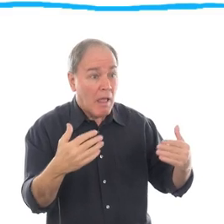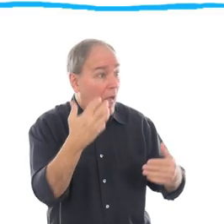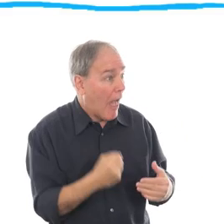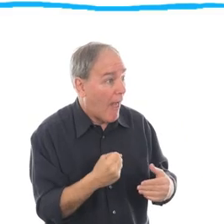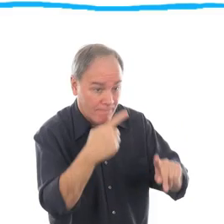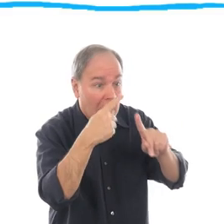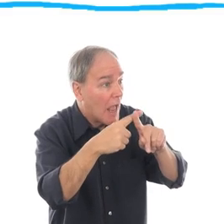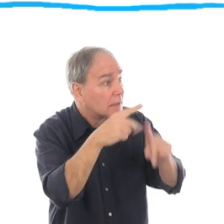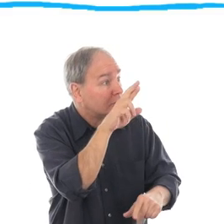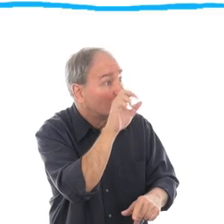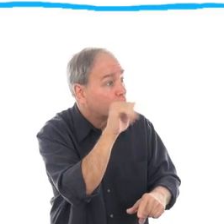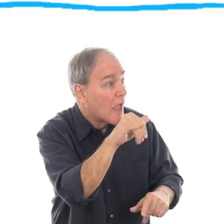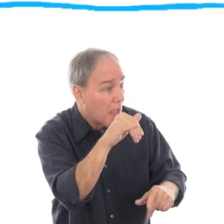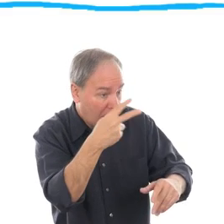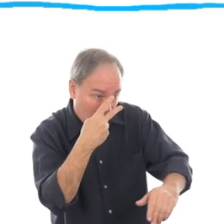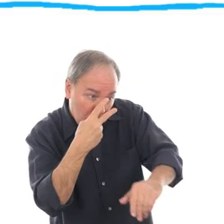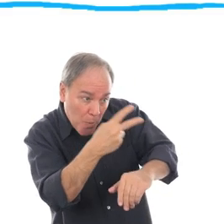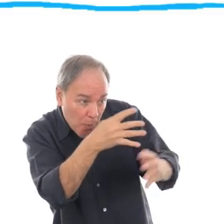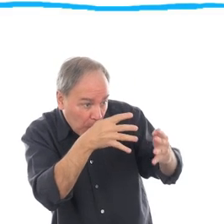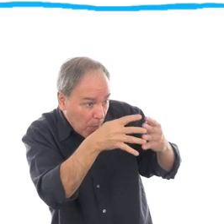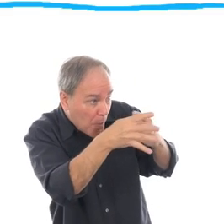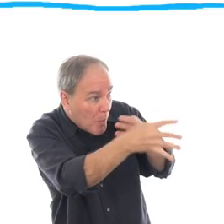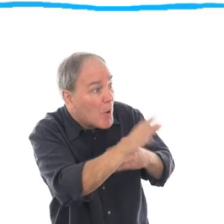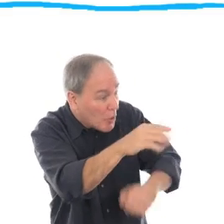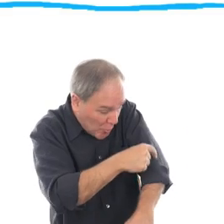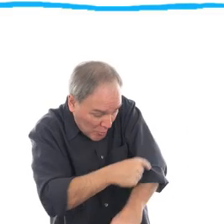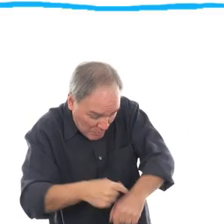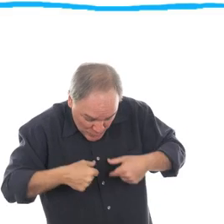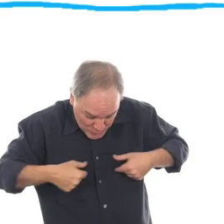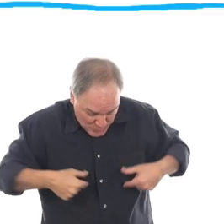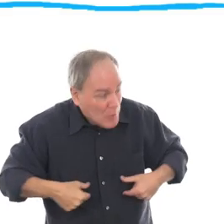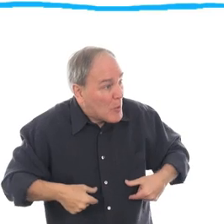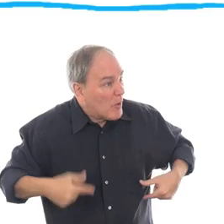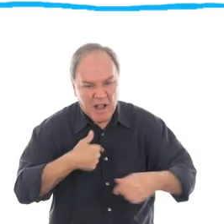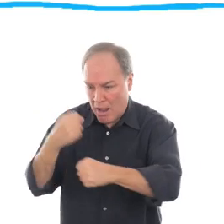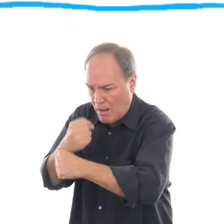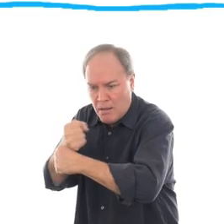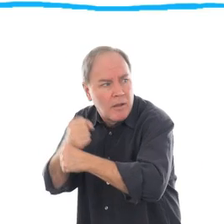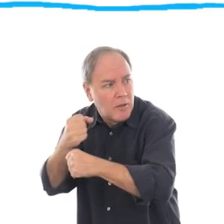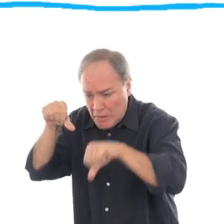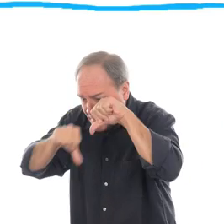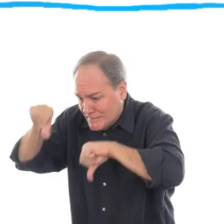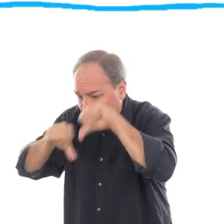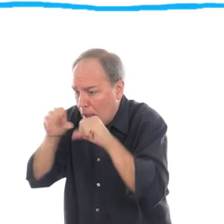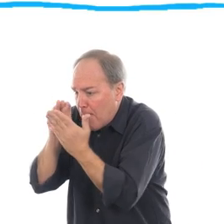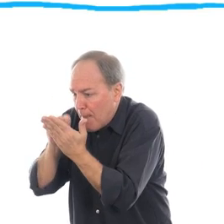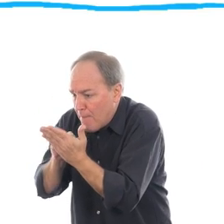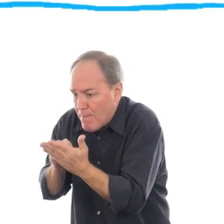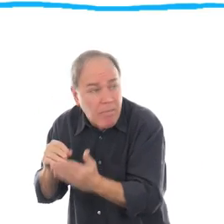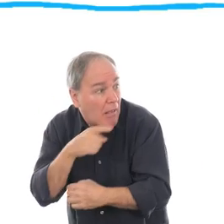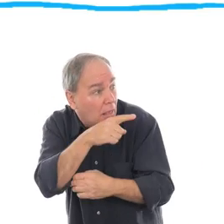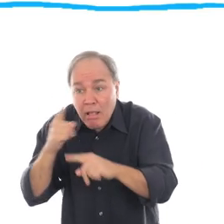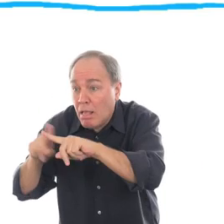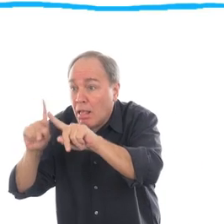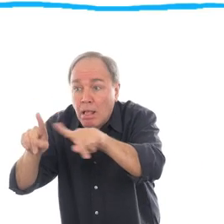you ever, like, taken, like, x-ray or something like that? Can I see pictures or footages of your bones? Because I'm working on this science project of